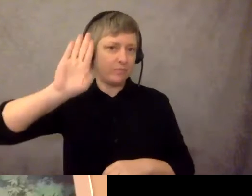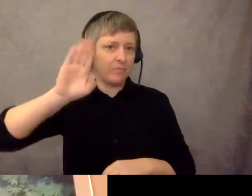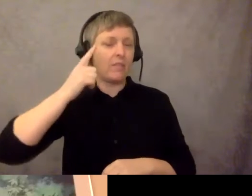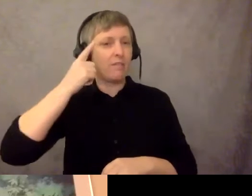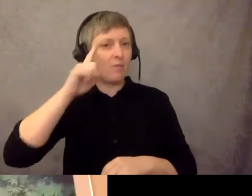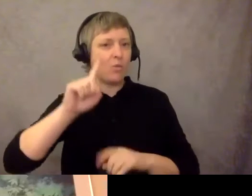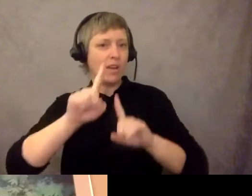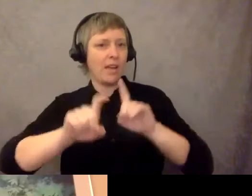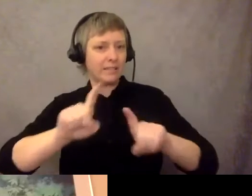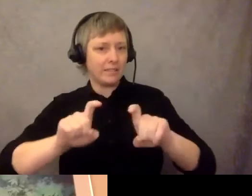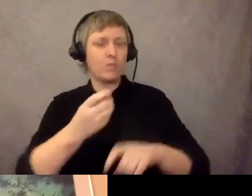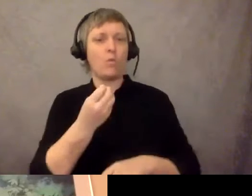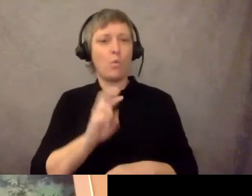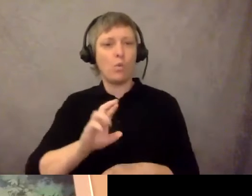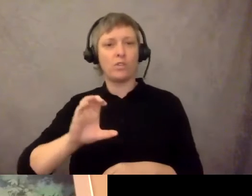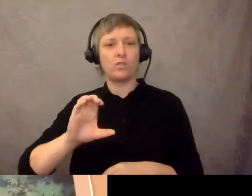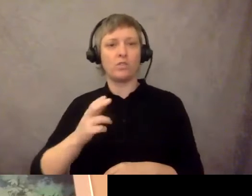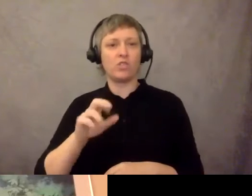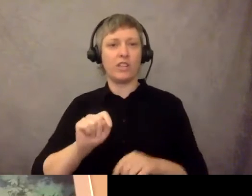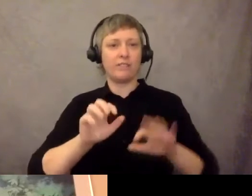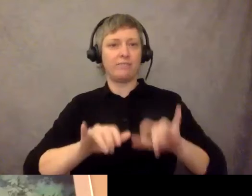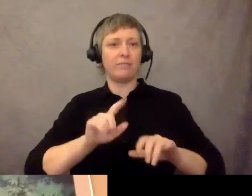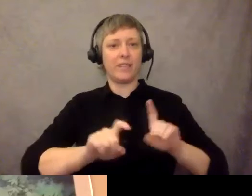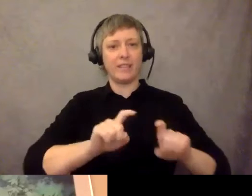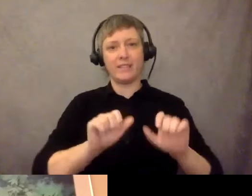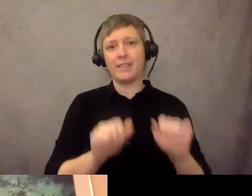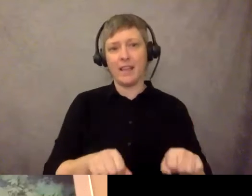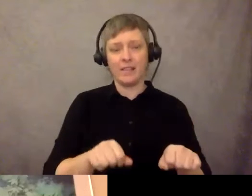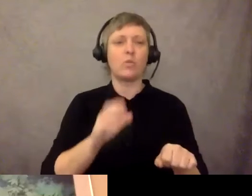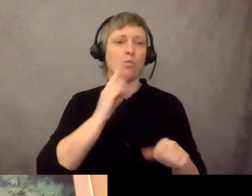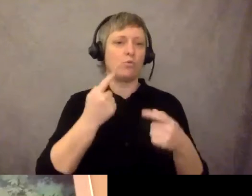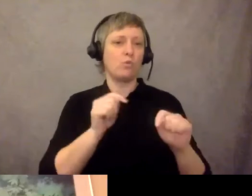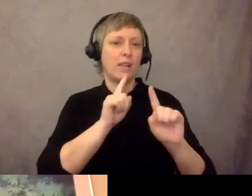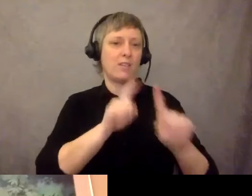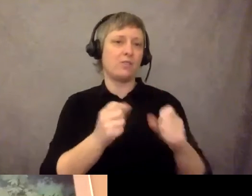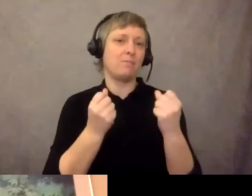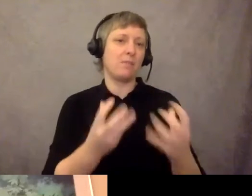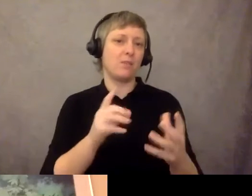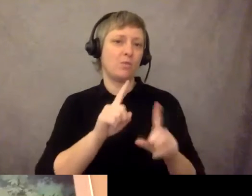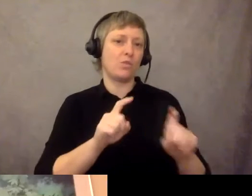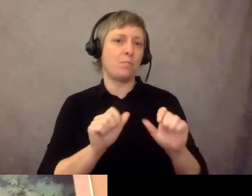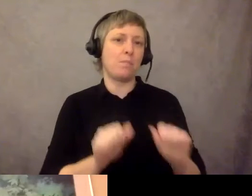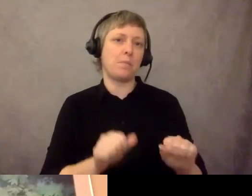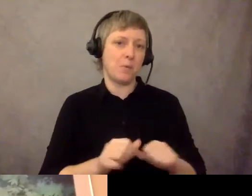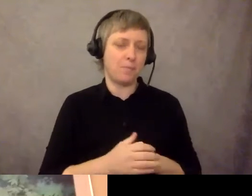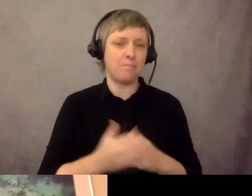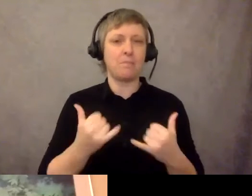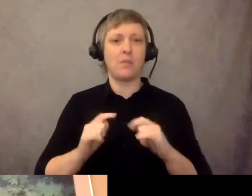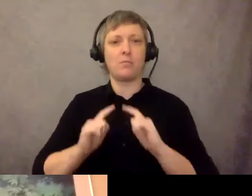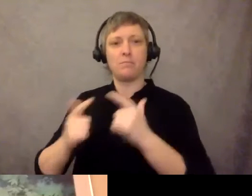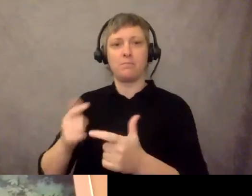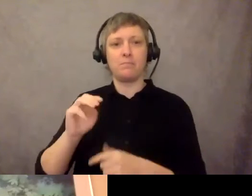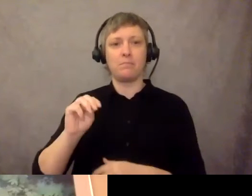as many as we can. I'm going to hand it over to Michael Jordan now. Thanks, Carrie. Appreciate it. Just a few things.